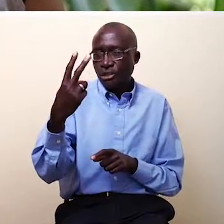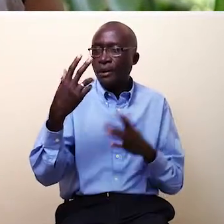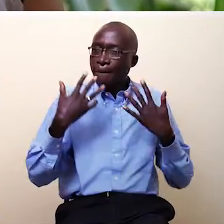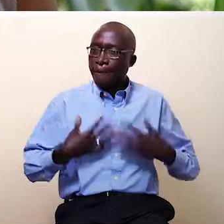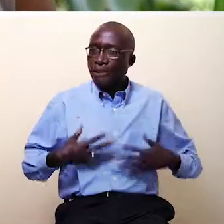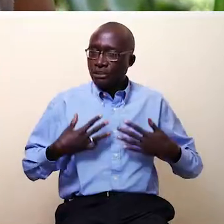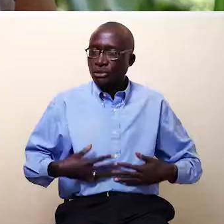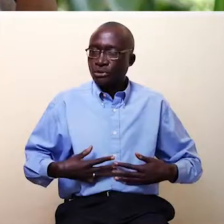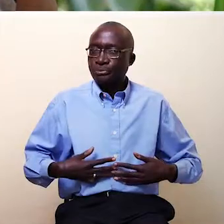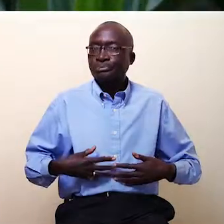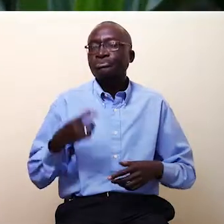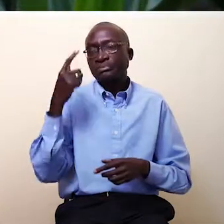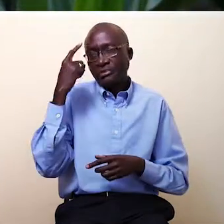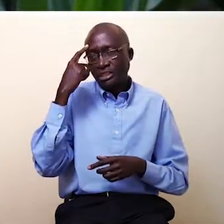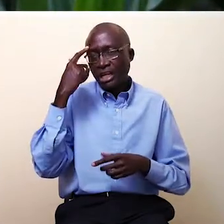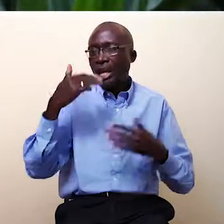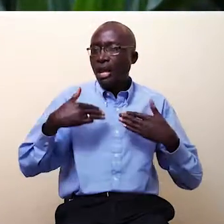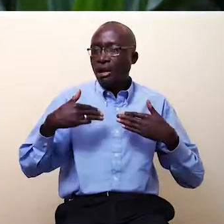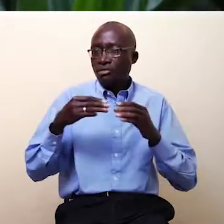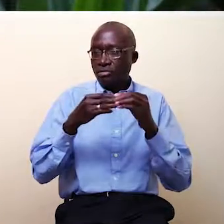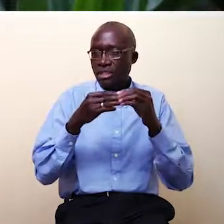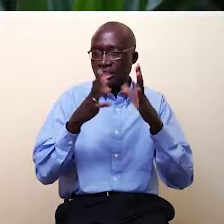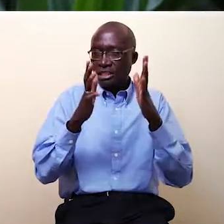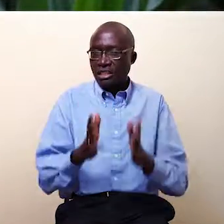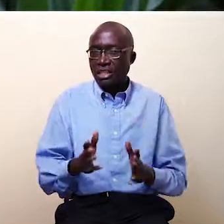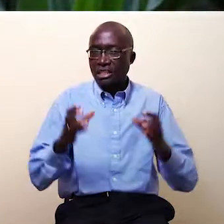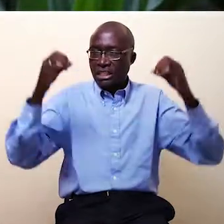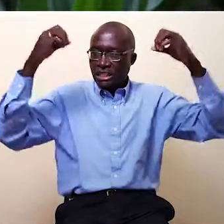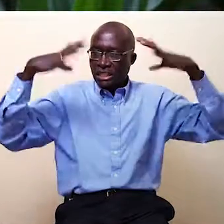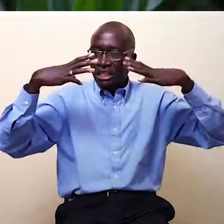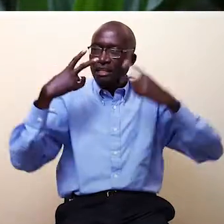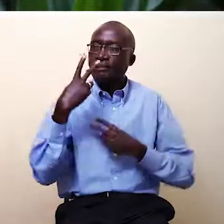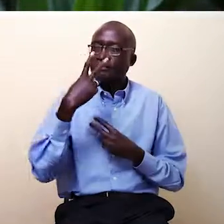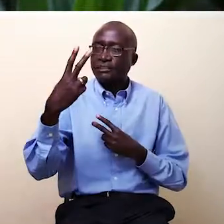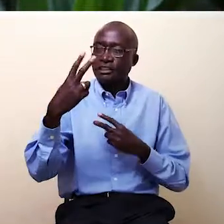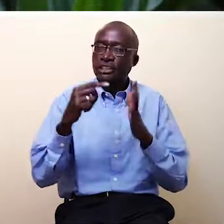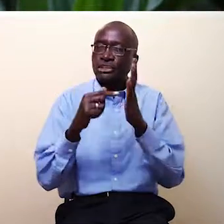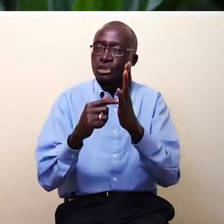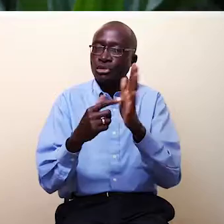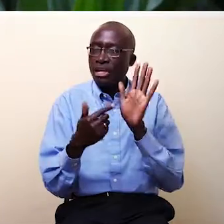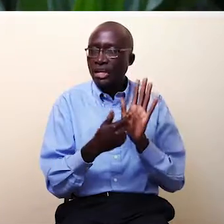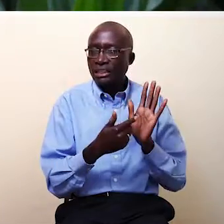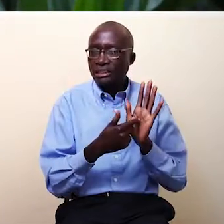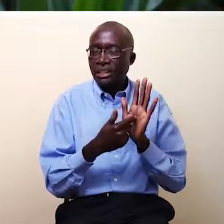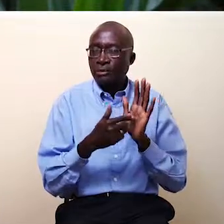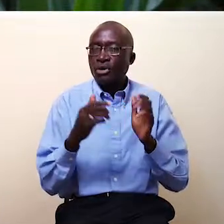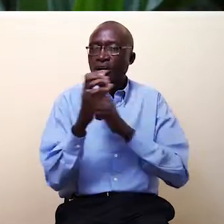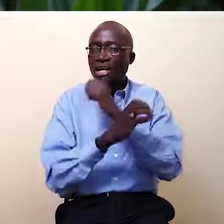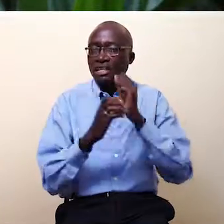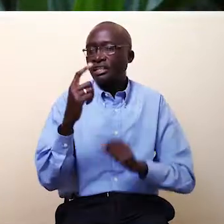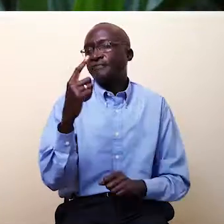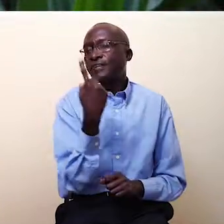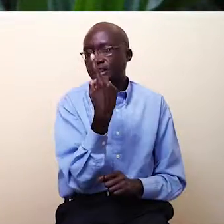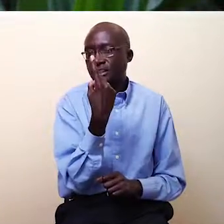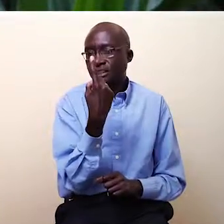have the same vision. So I think if we have leaders who can set a clear vision and who can show examples by putting the country